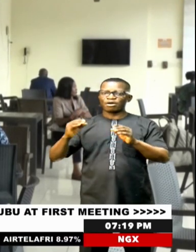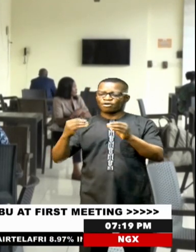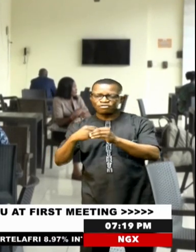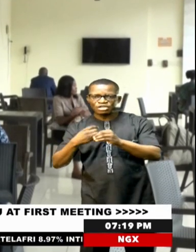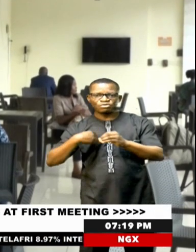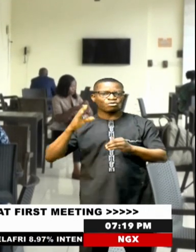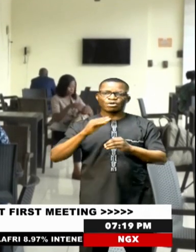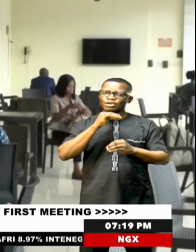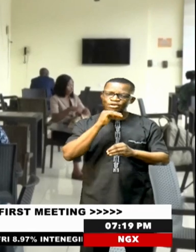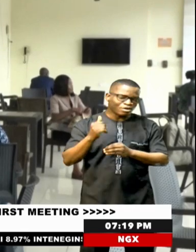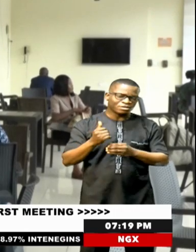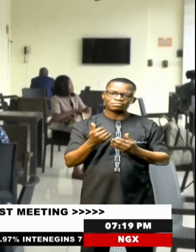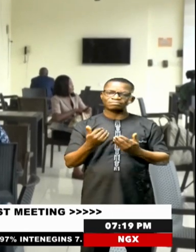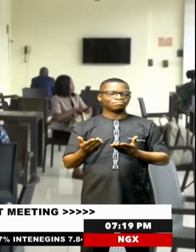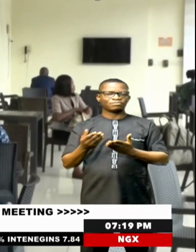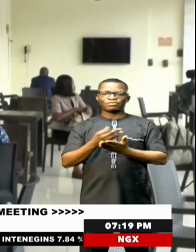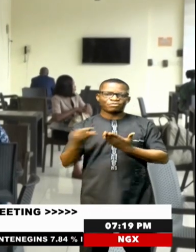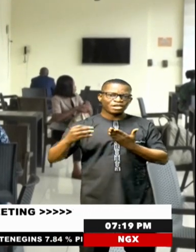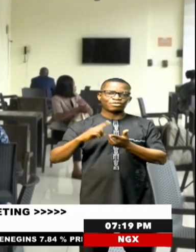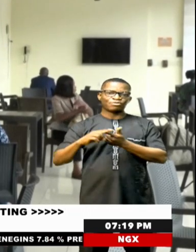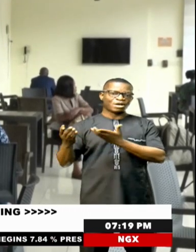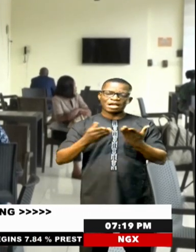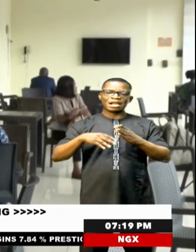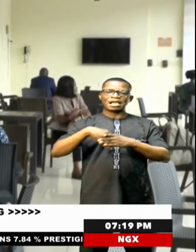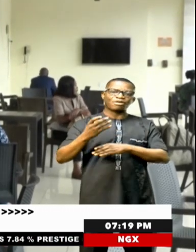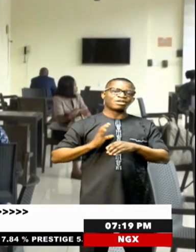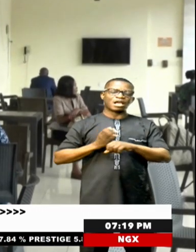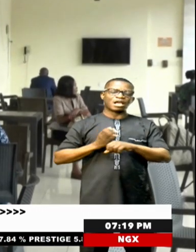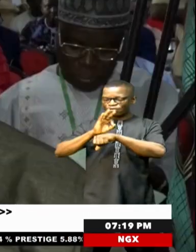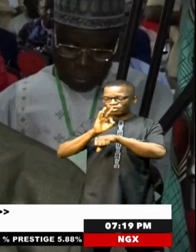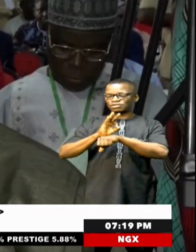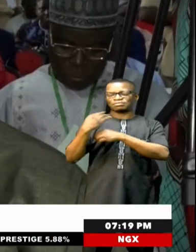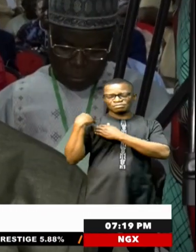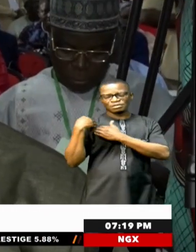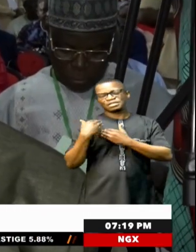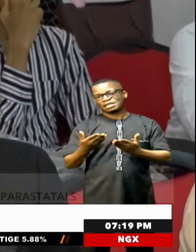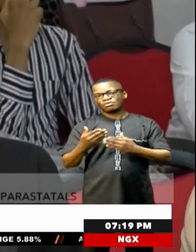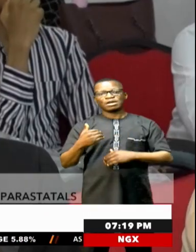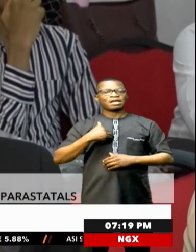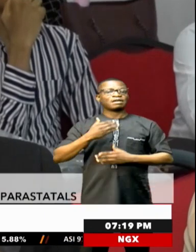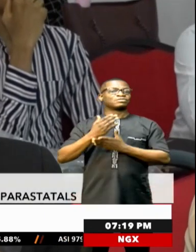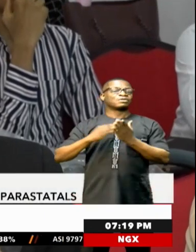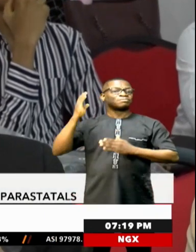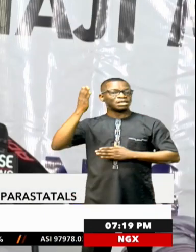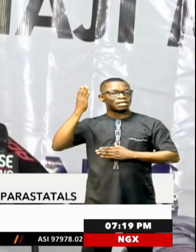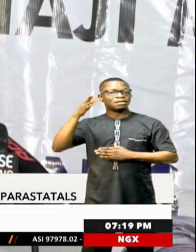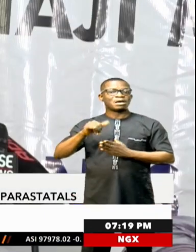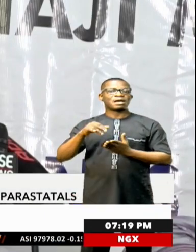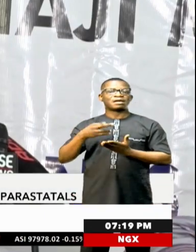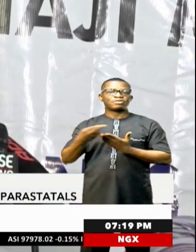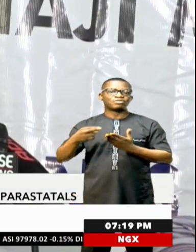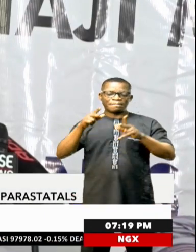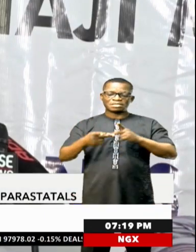going to be laser focused on carrying out the deliverables that have been placed before us. There were presentations by resource persons